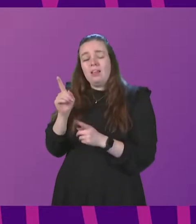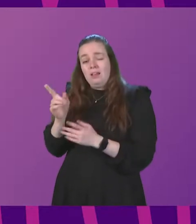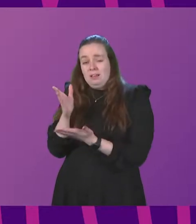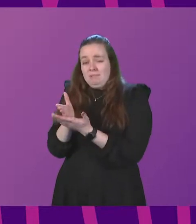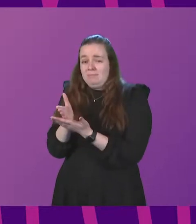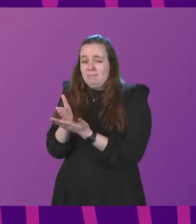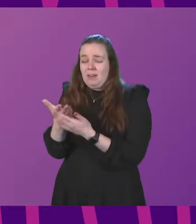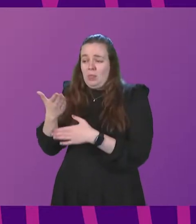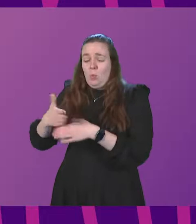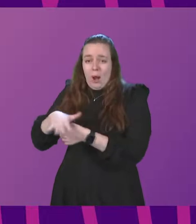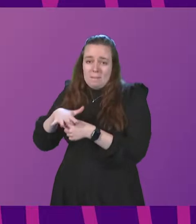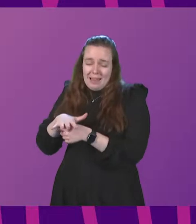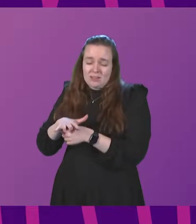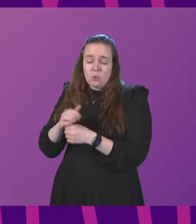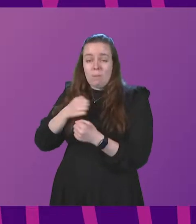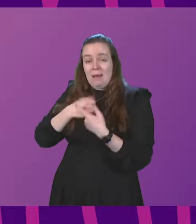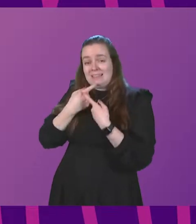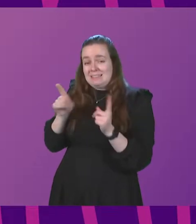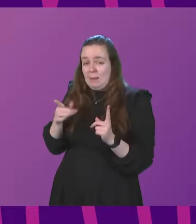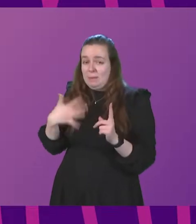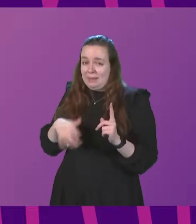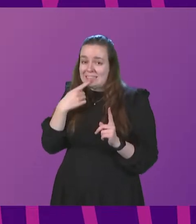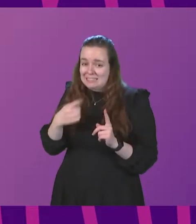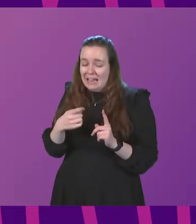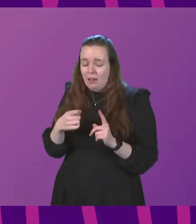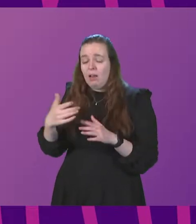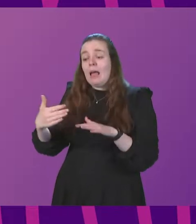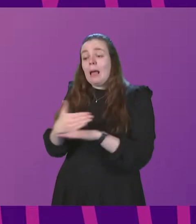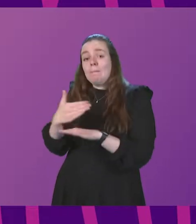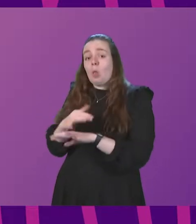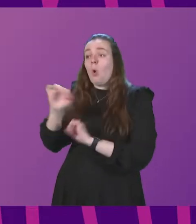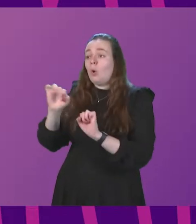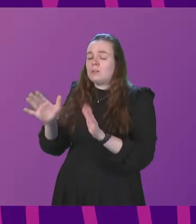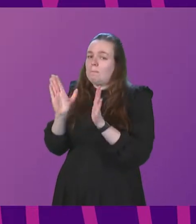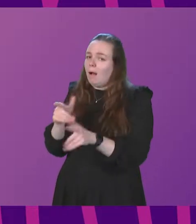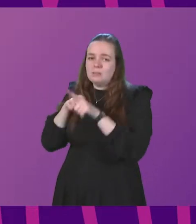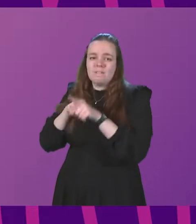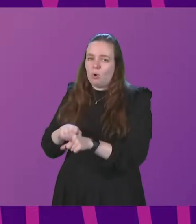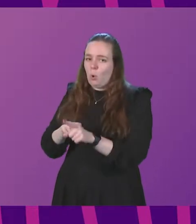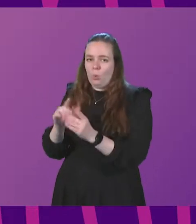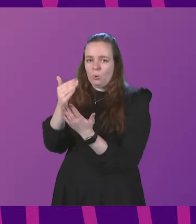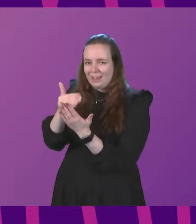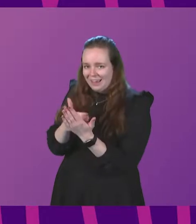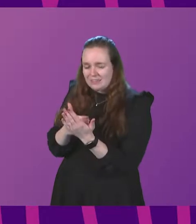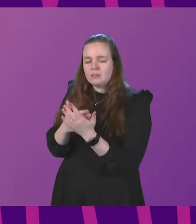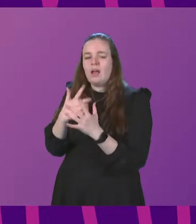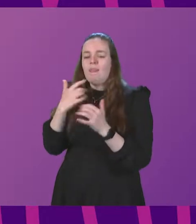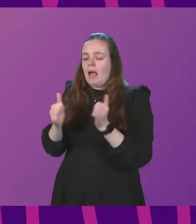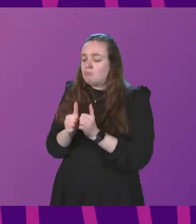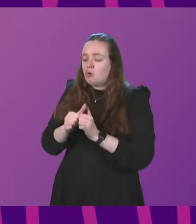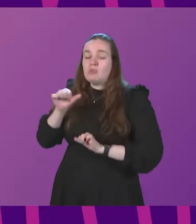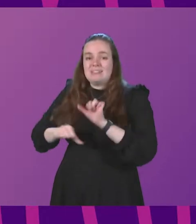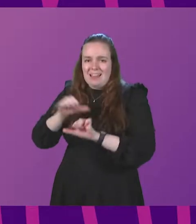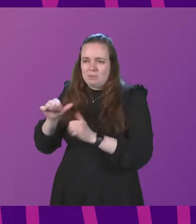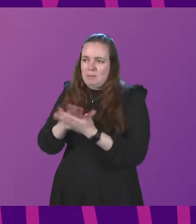true in the workplace. So, as I said in my statement, it is incumbent on employers to make sure they follow all of the guidance and take appropriate steps to make